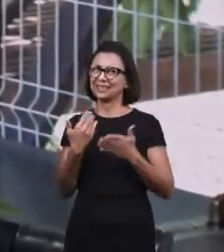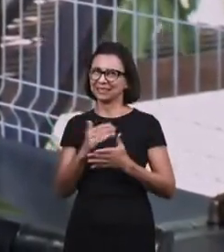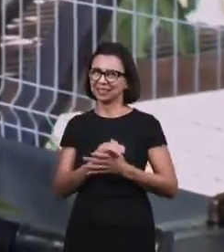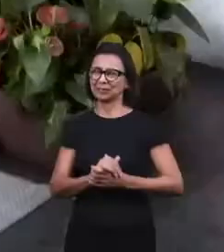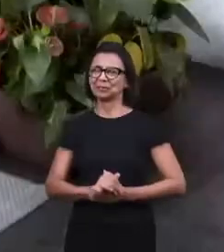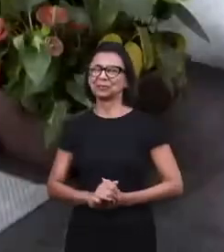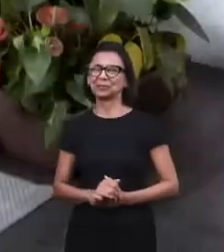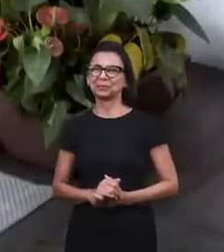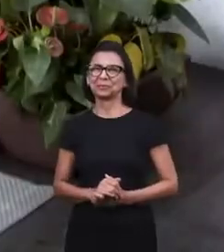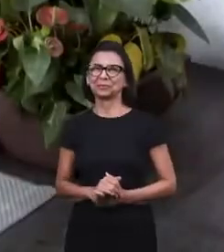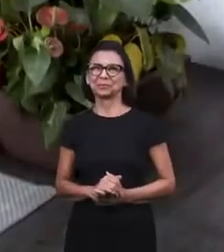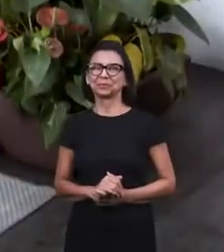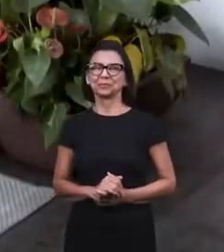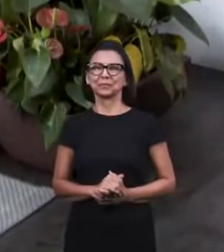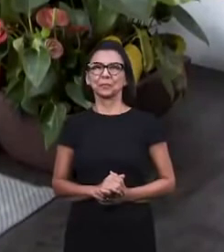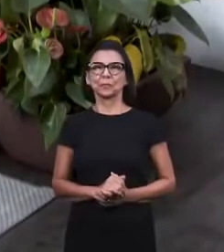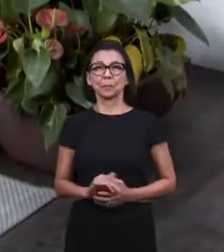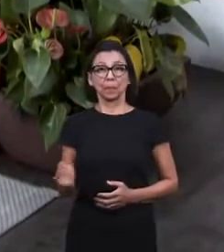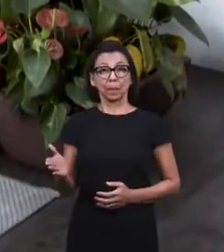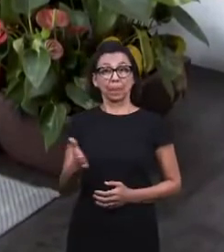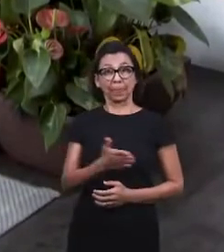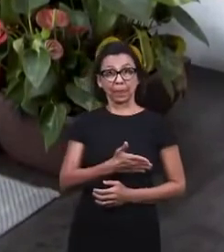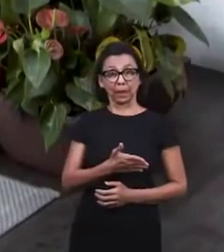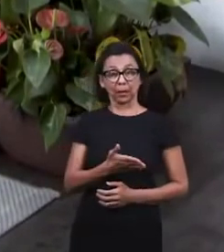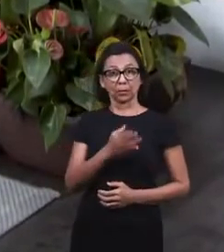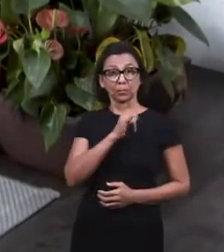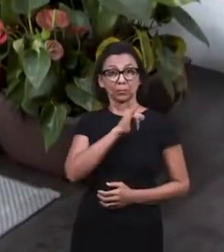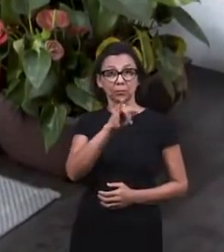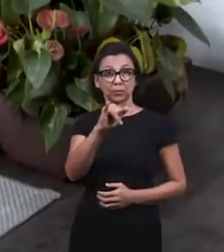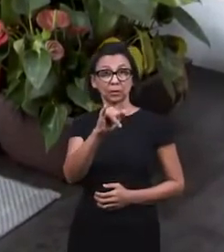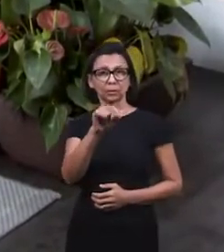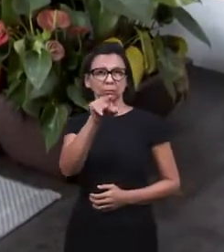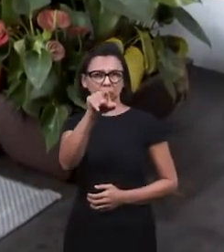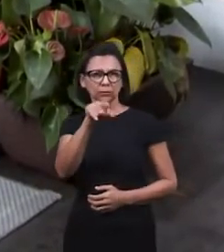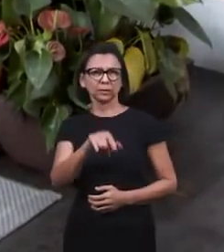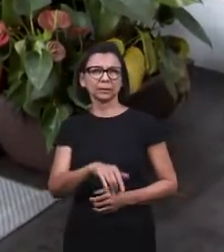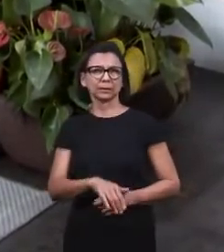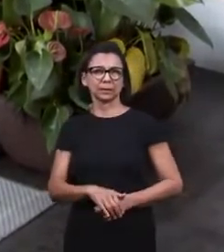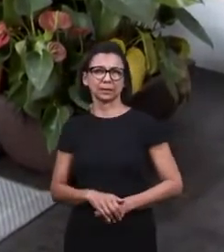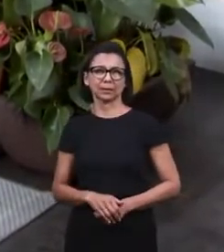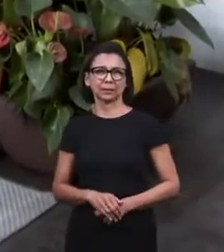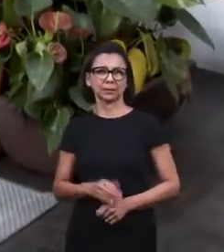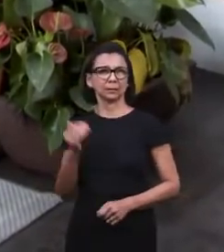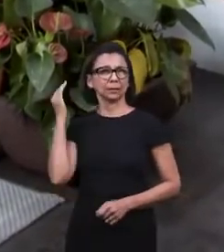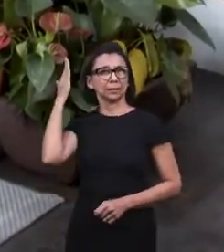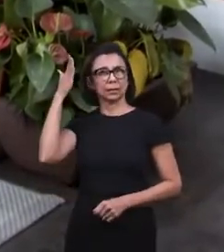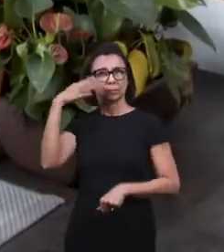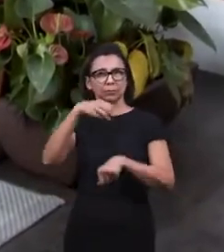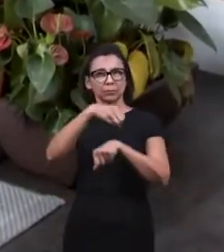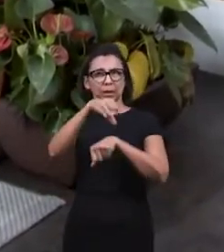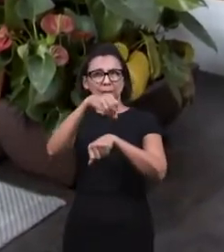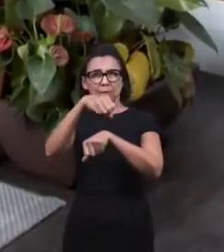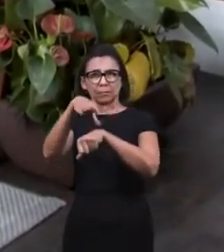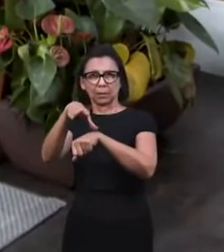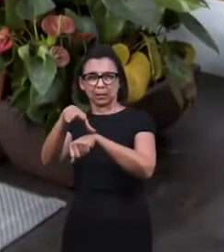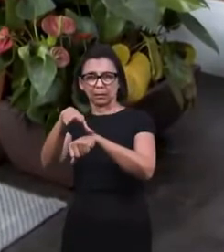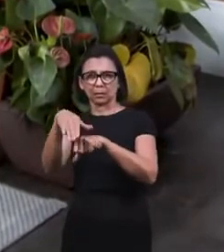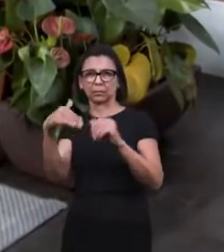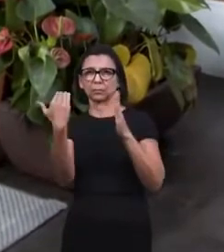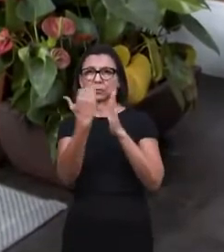from you and now i want to talk to you who is touched by the message transmitted through this program